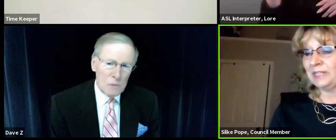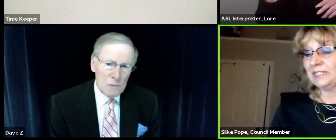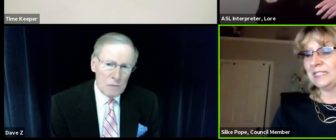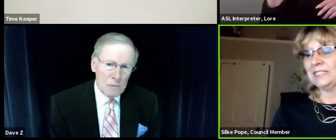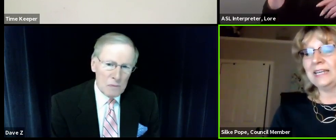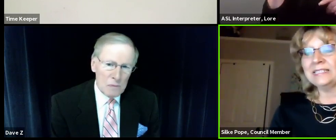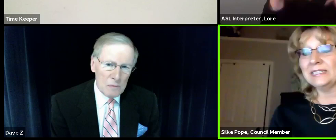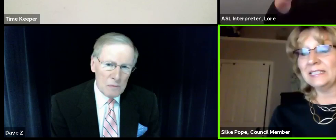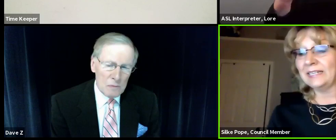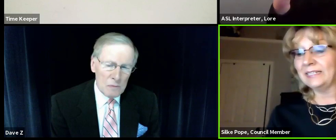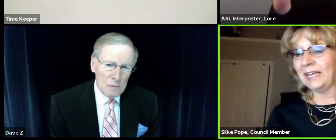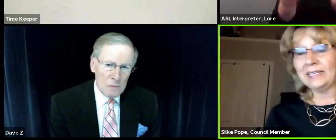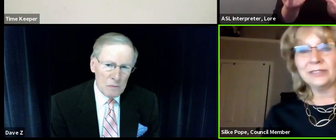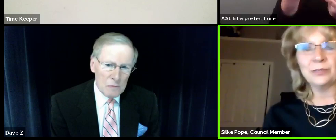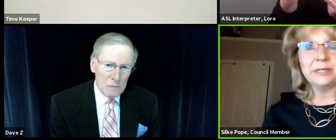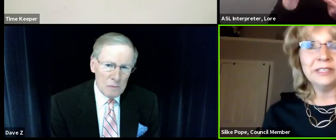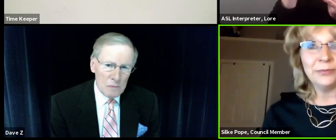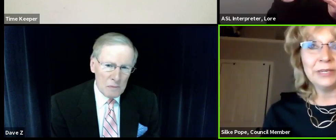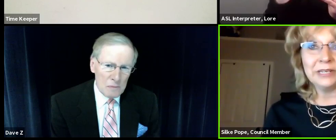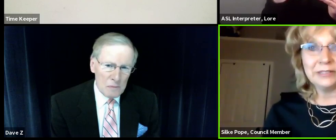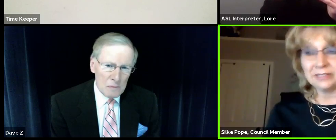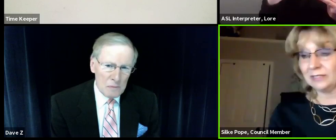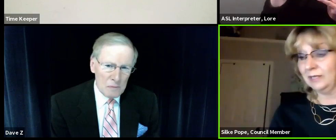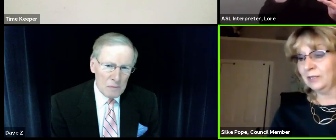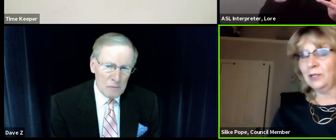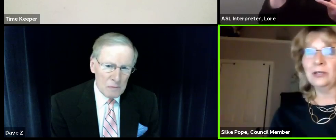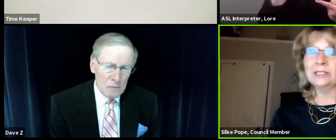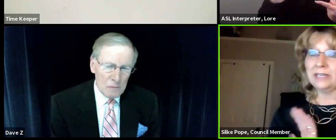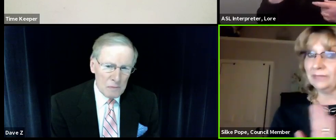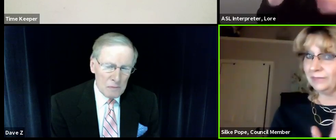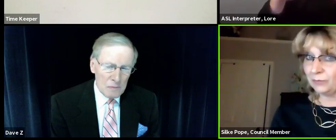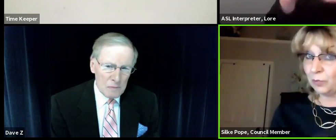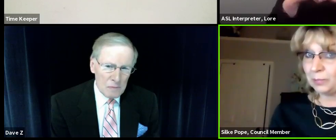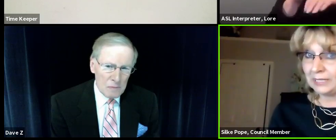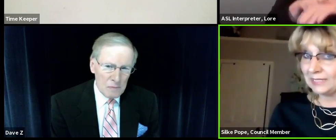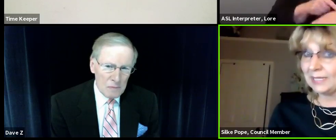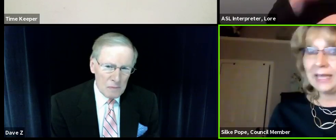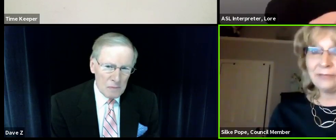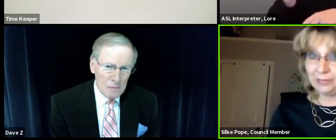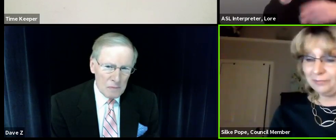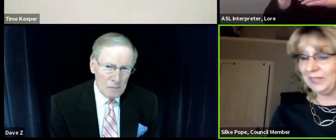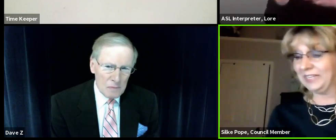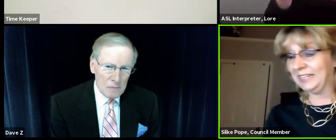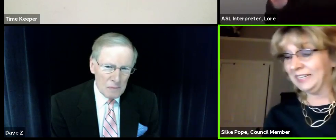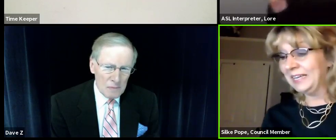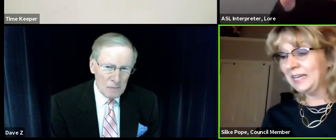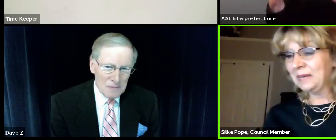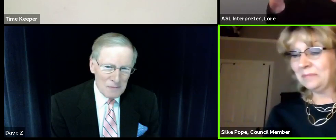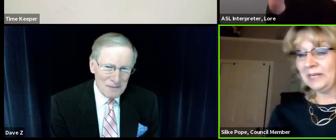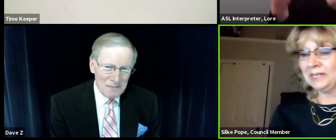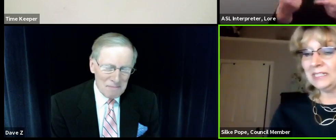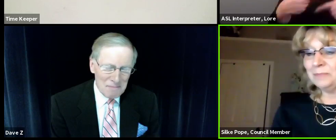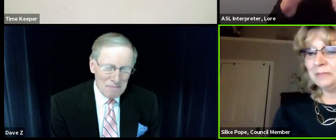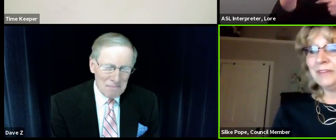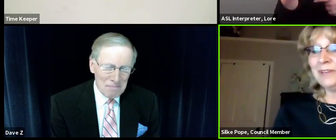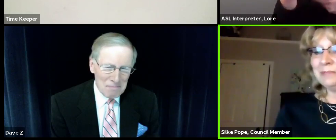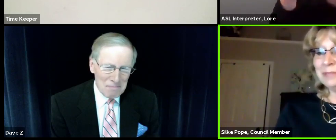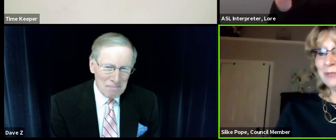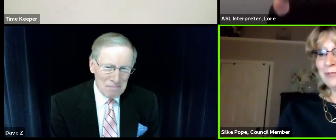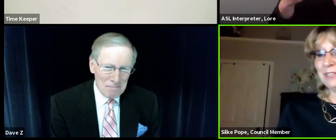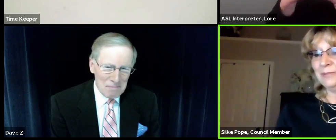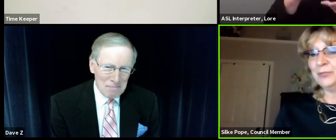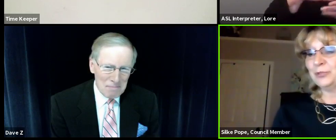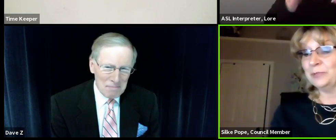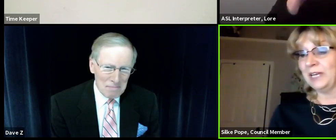in Greenbelt since 1998, 23 years, the longest I've lived in one place ever. My husband, my